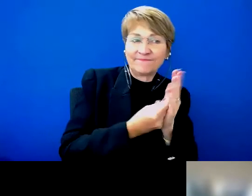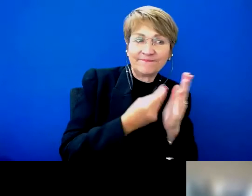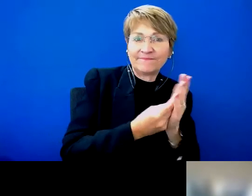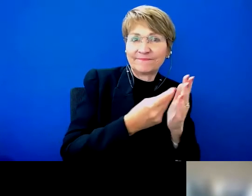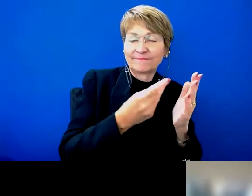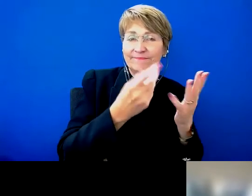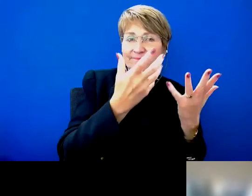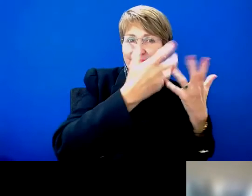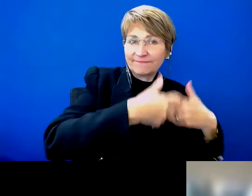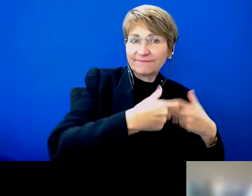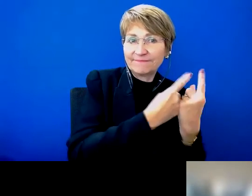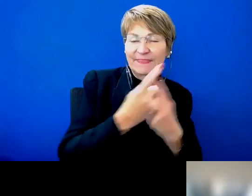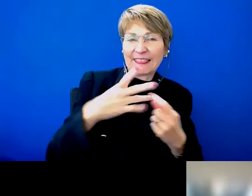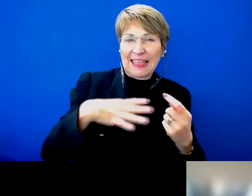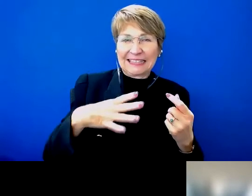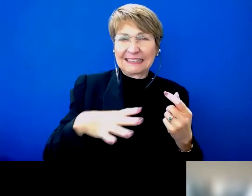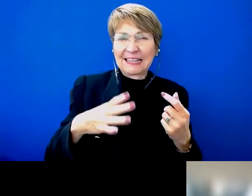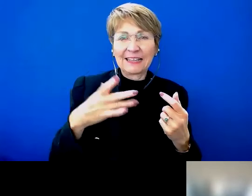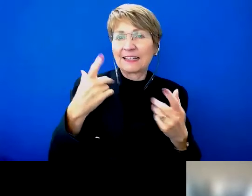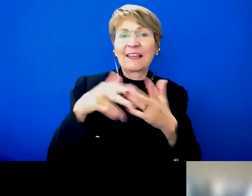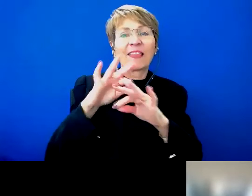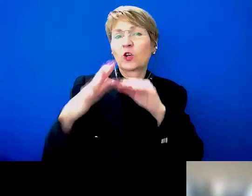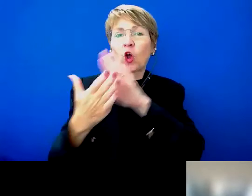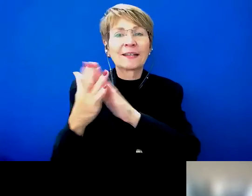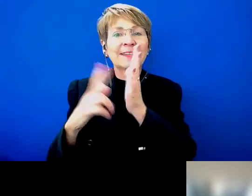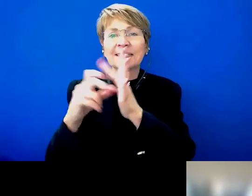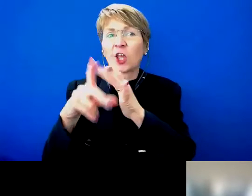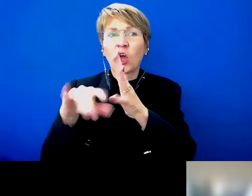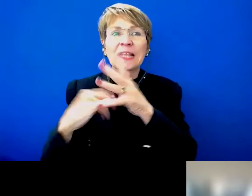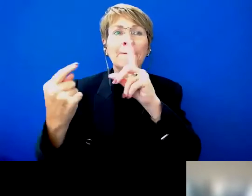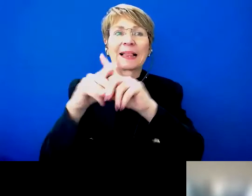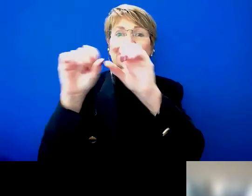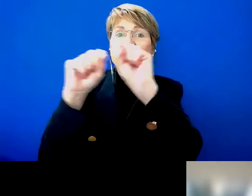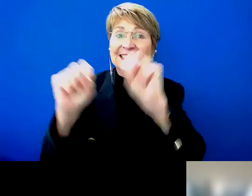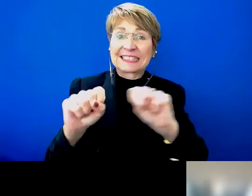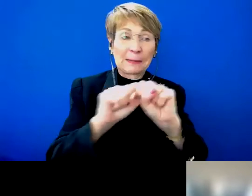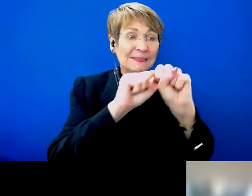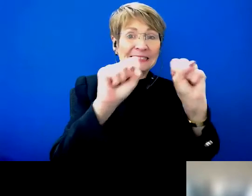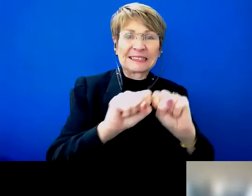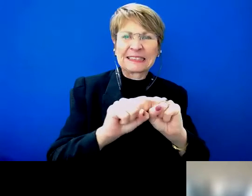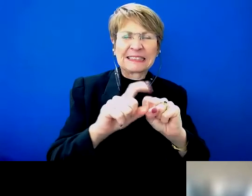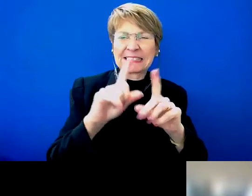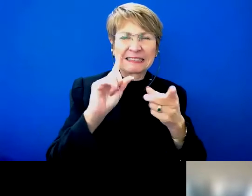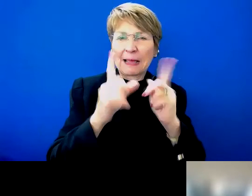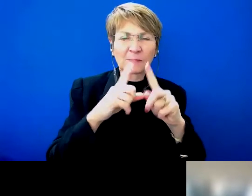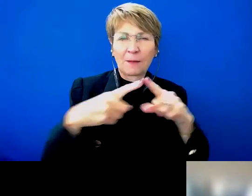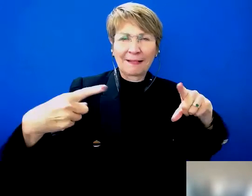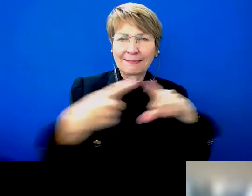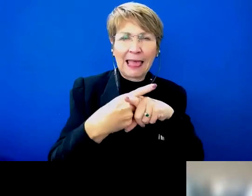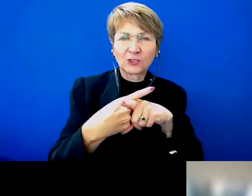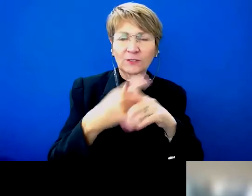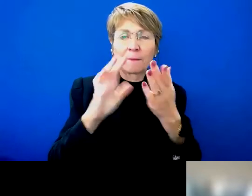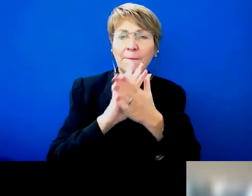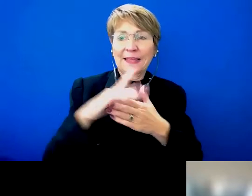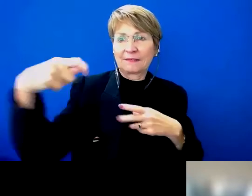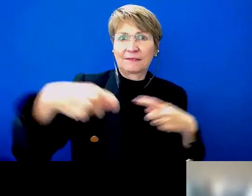including barriers with, you know, the systems clashing against each other. So not being able to co-fund items between